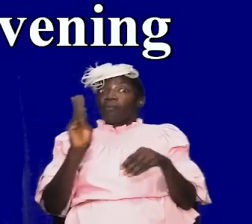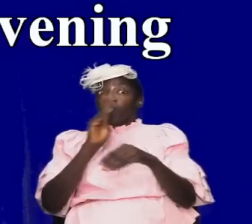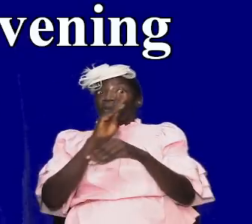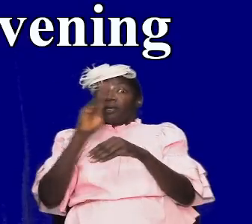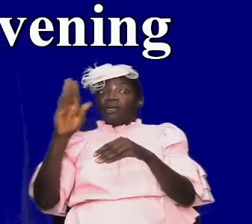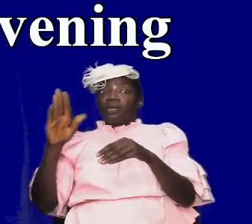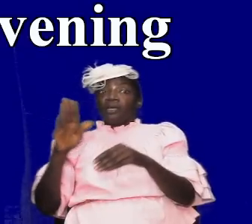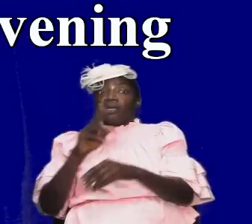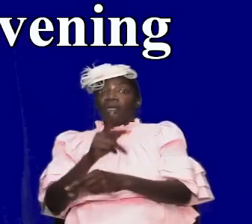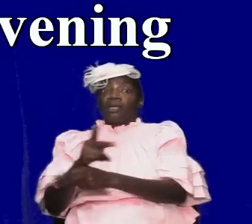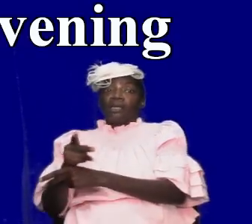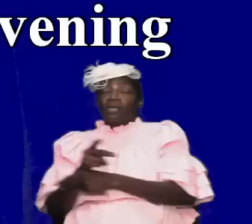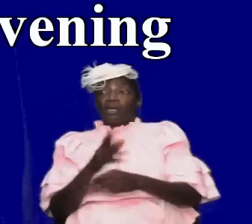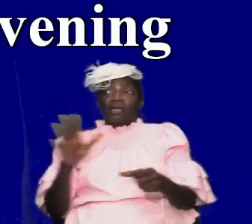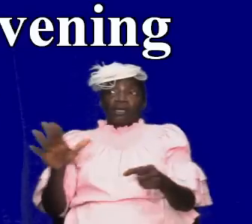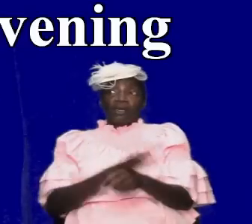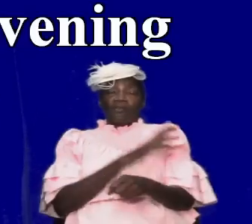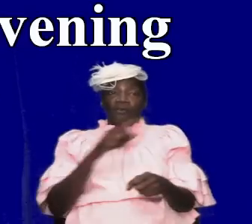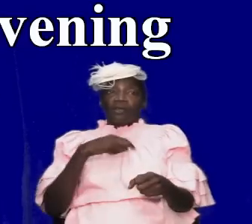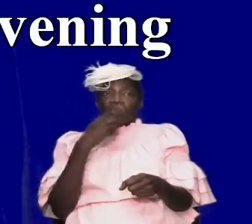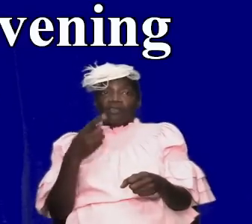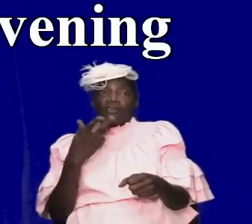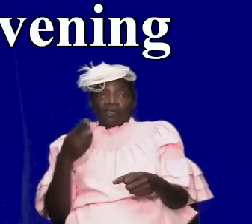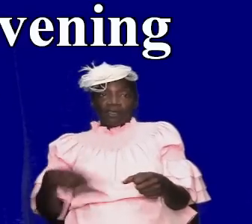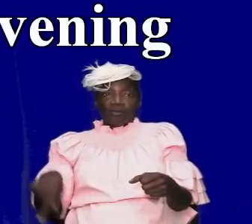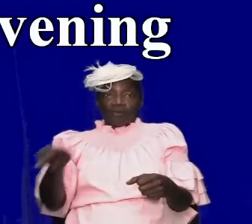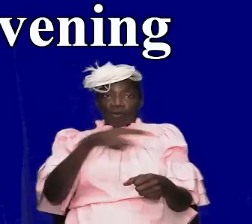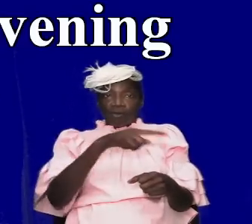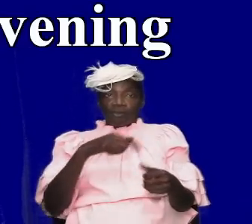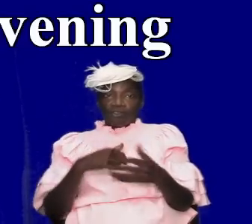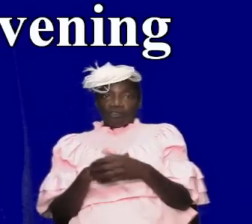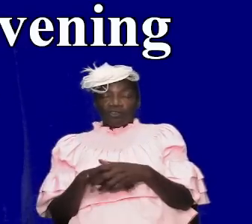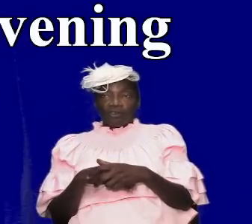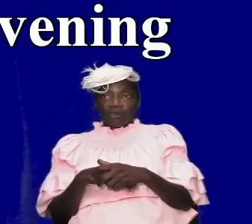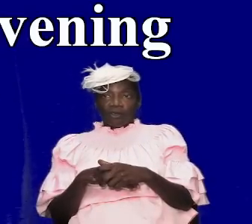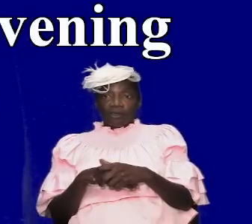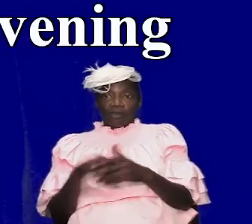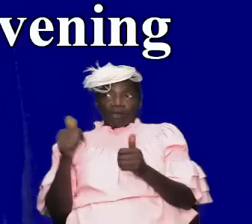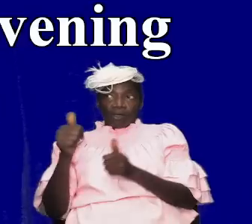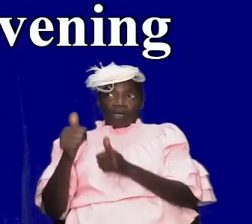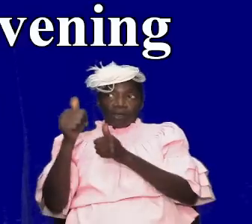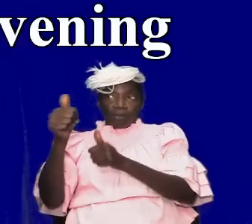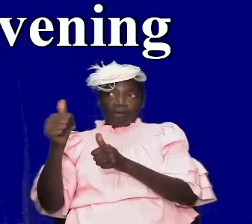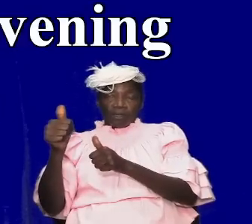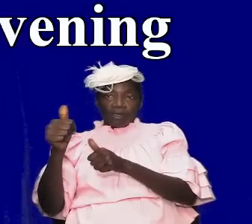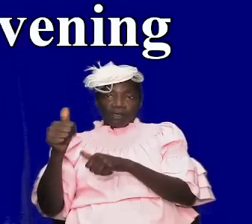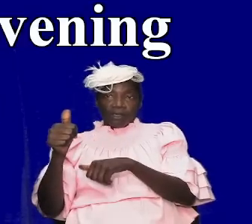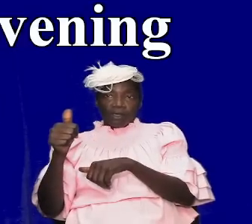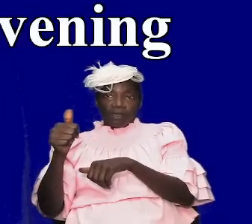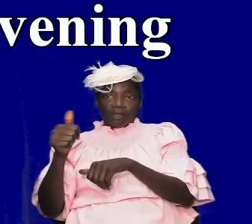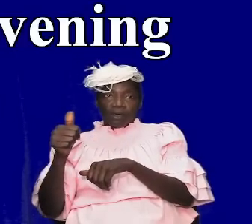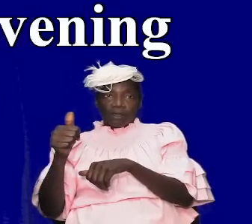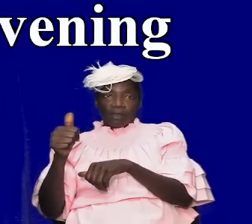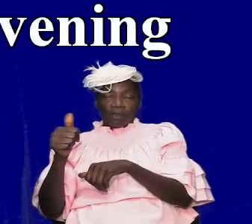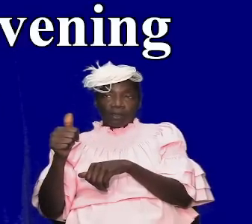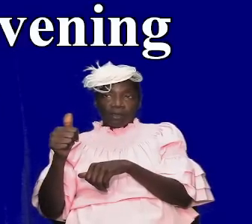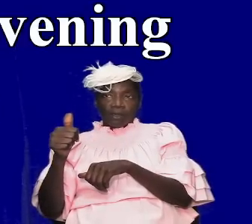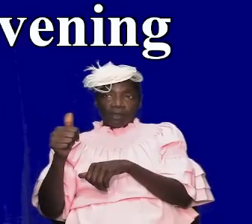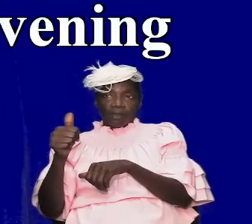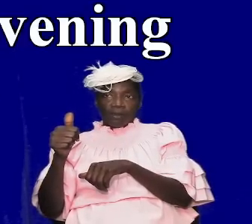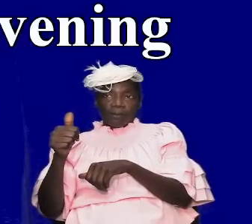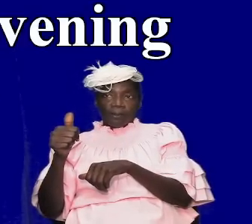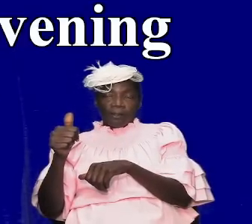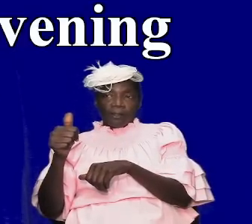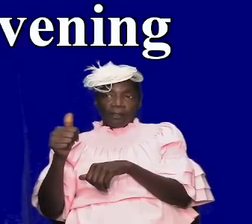brethren beloved i say to us again be careful the apostle peter in second peter 2 and verse